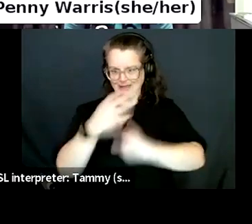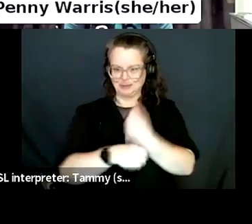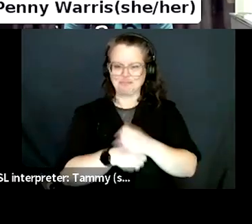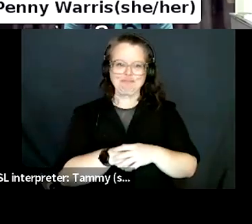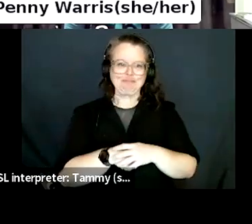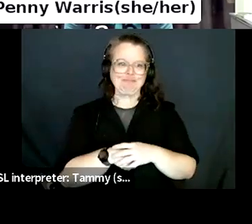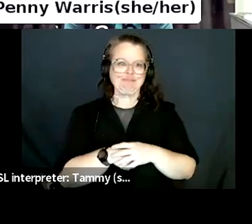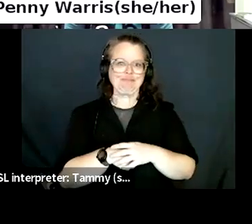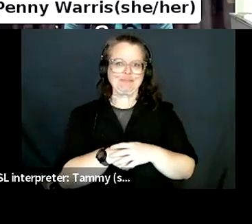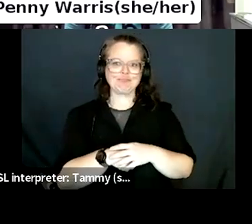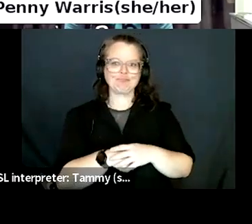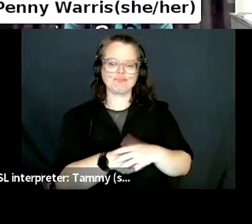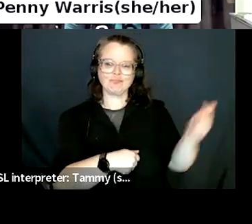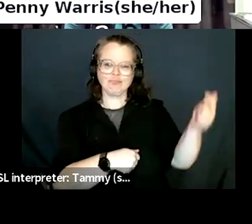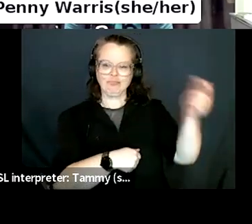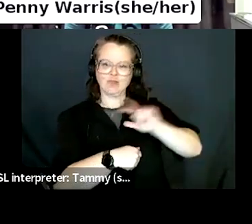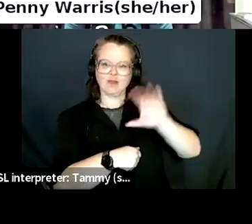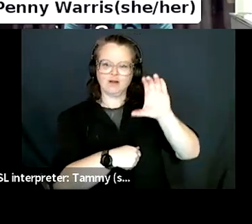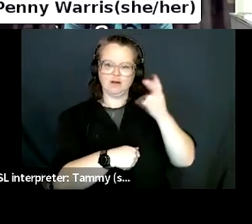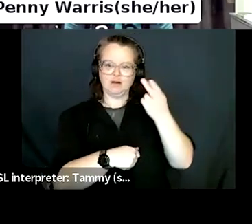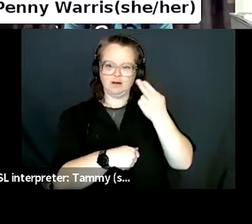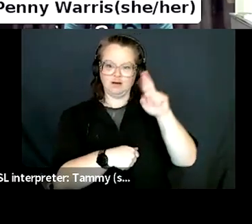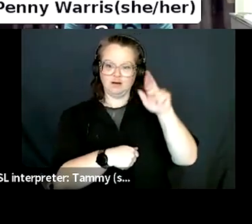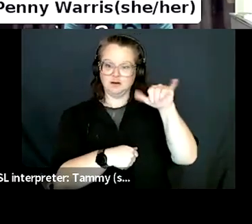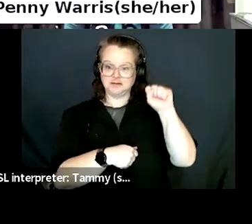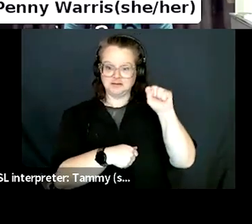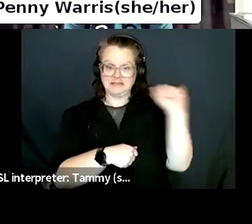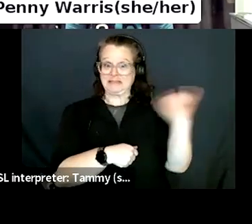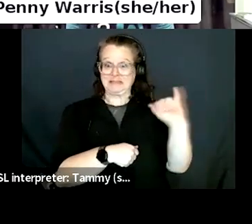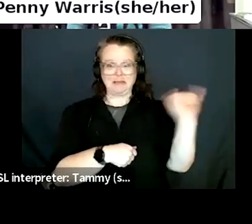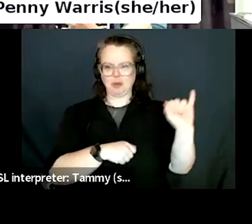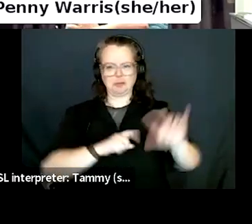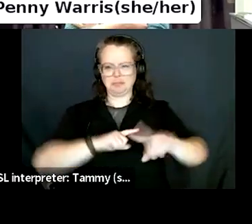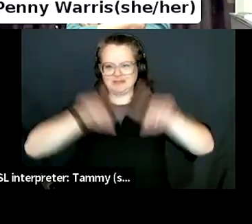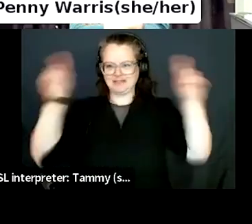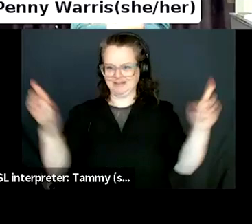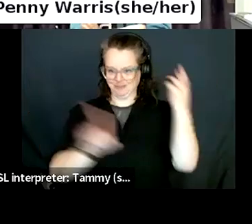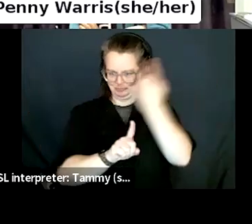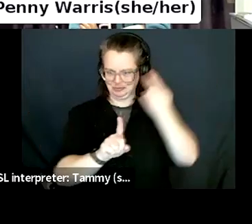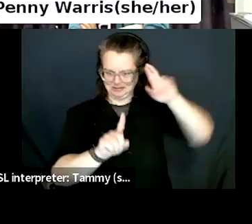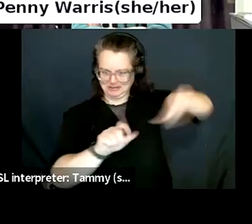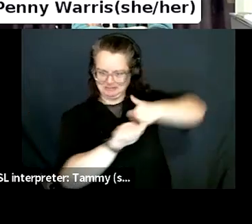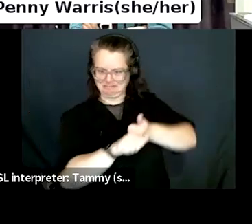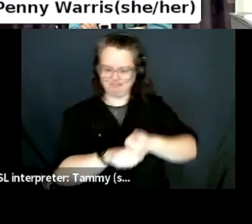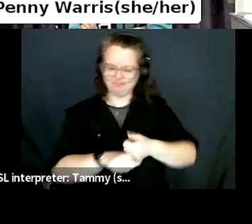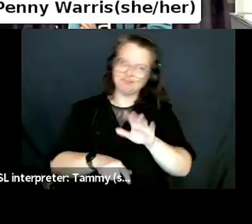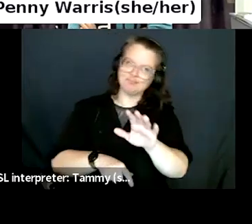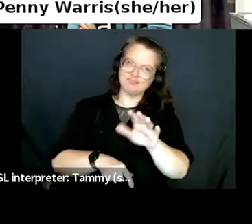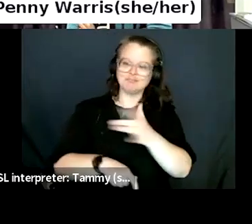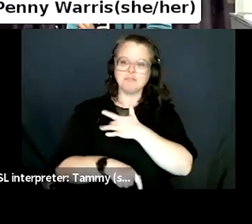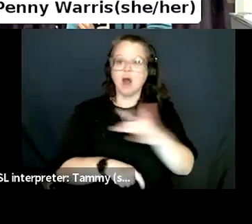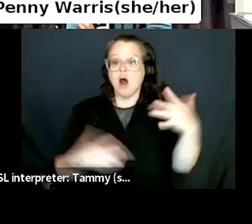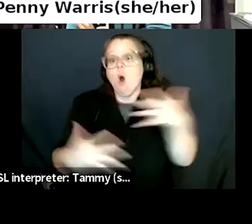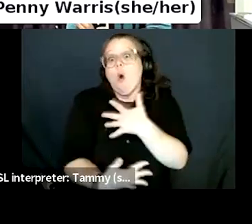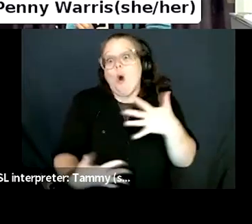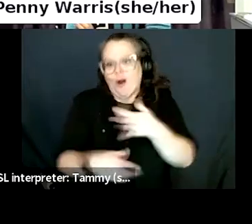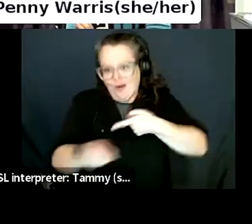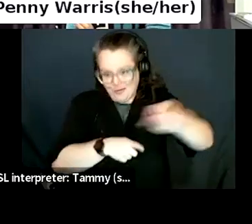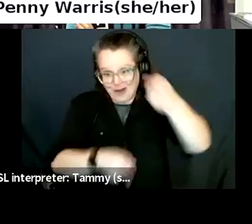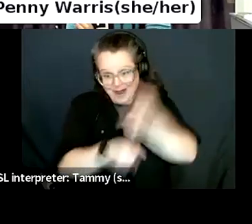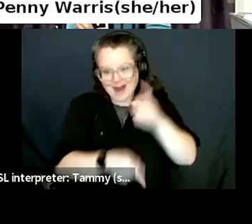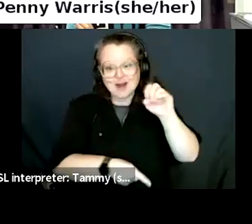Uh, we're seasonal swingy in a different way. Uh, I mean, uh, October. Yeah.